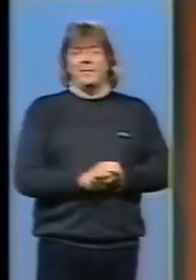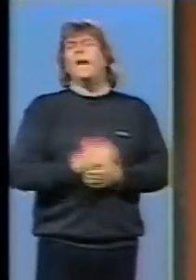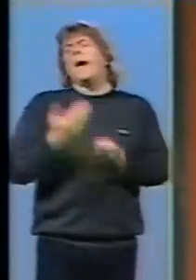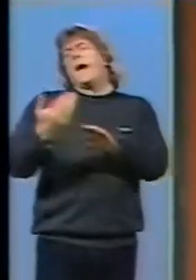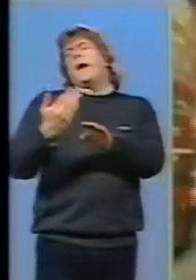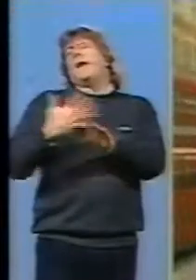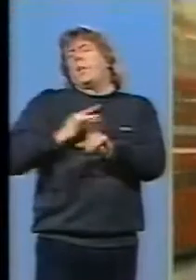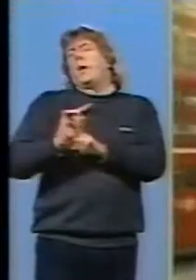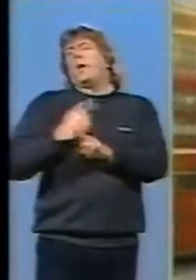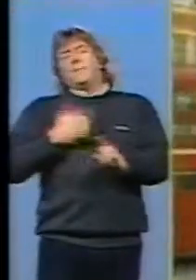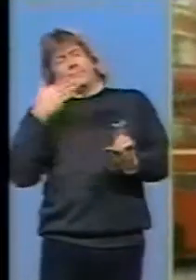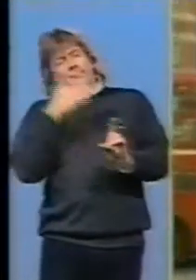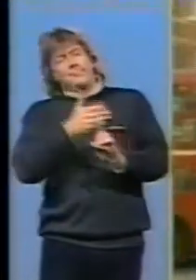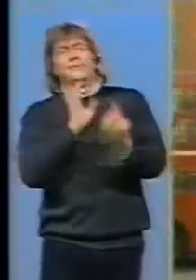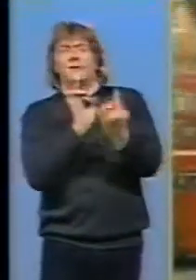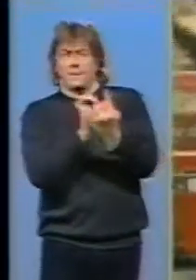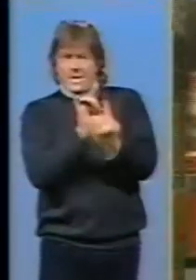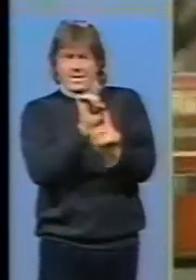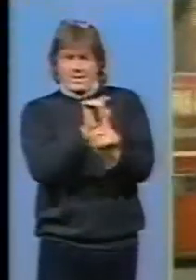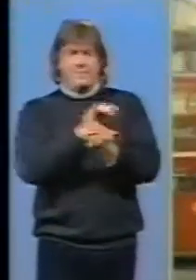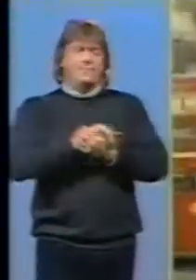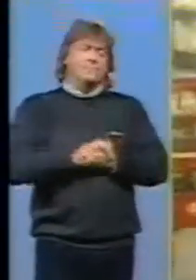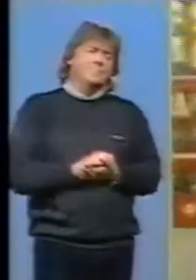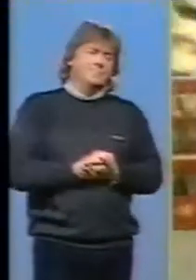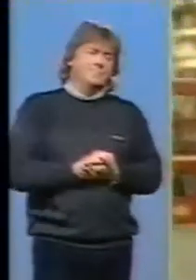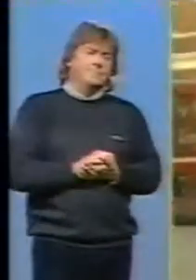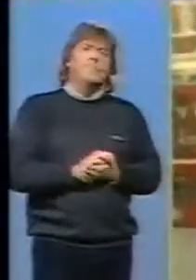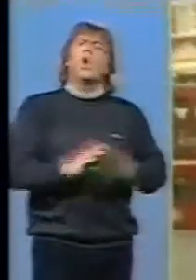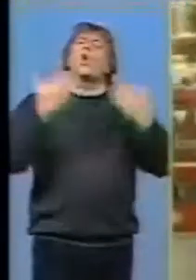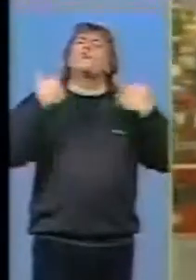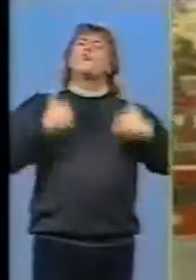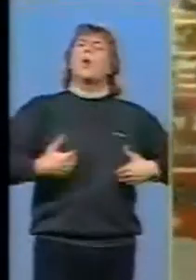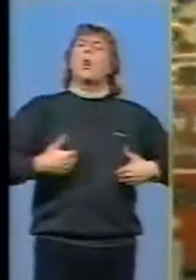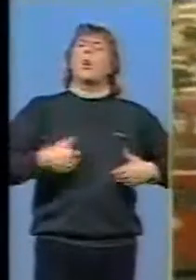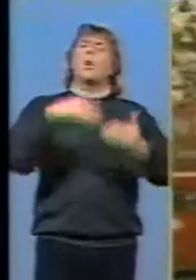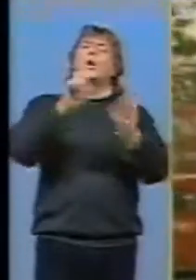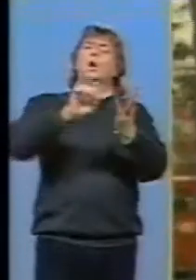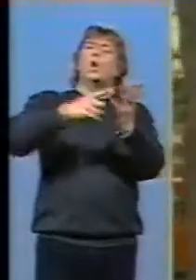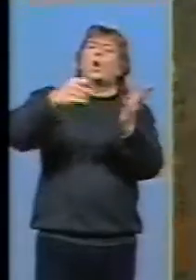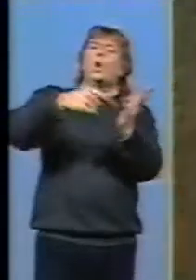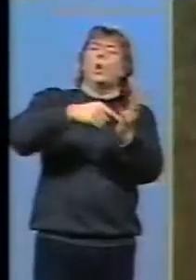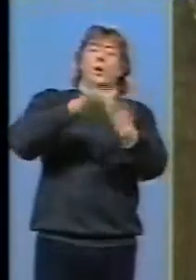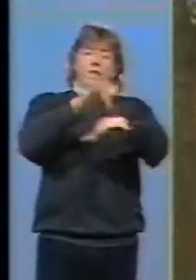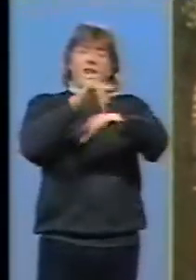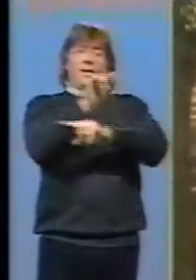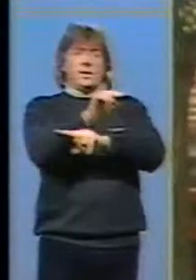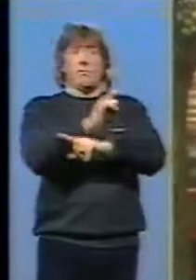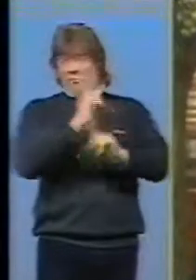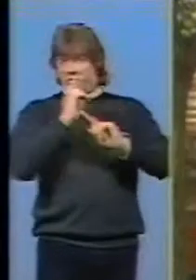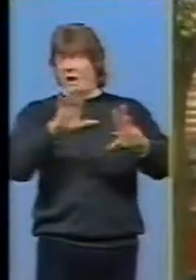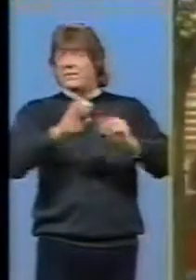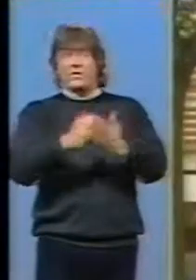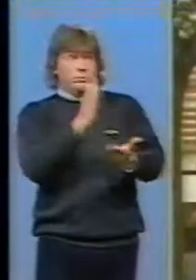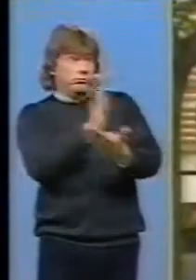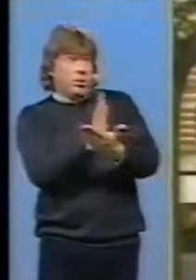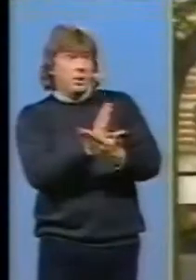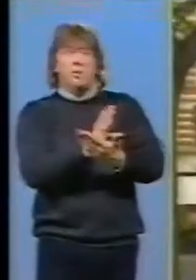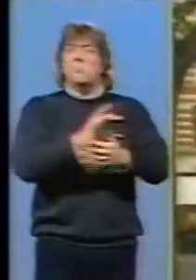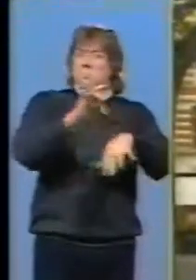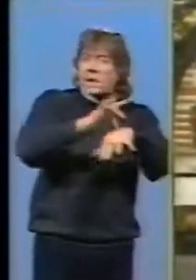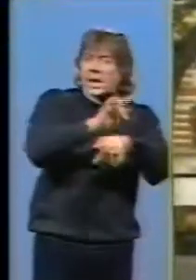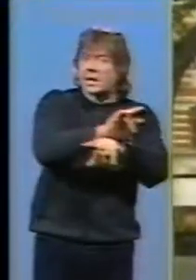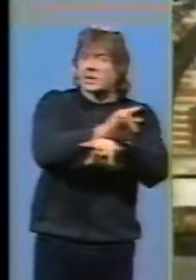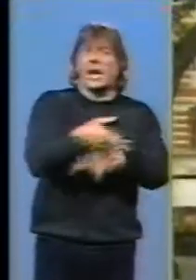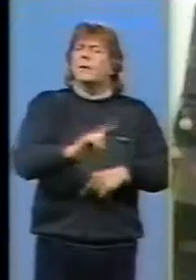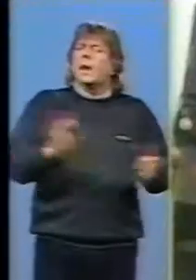I went along to meet him the Royal Court is better known for its serious plays and its encouragement of young